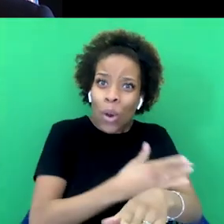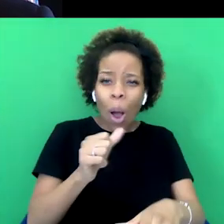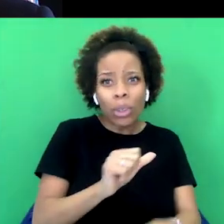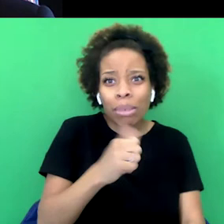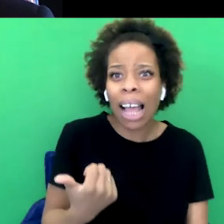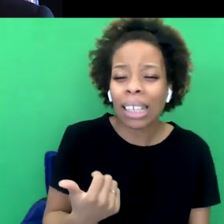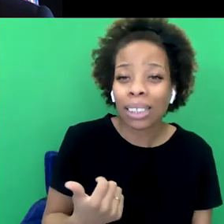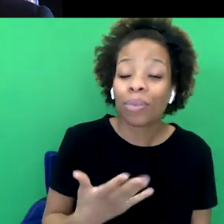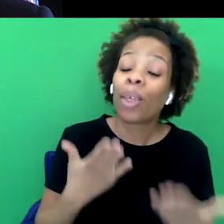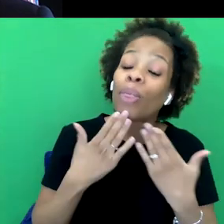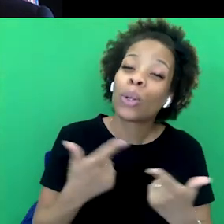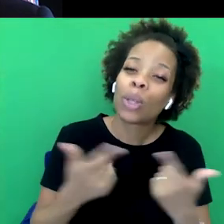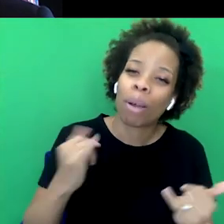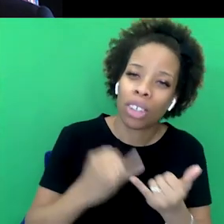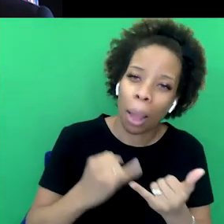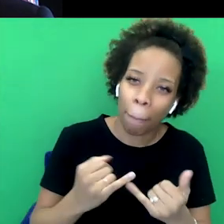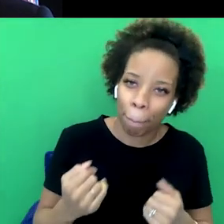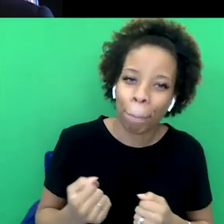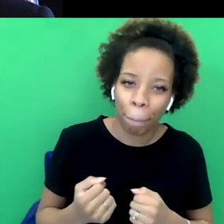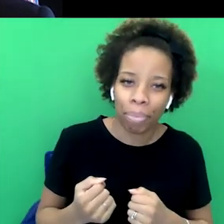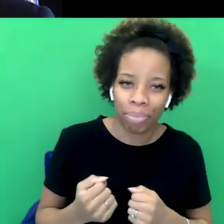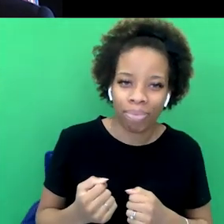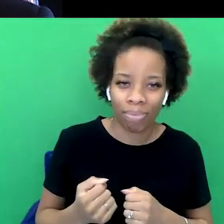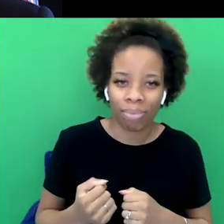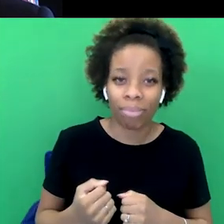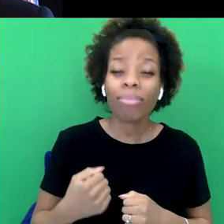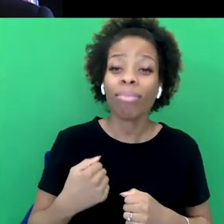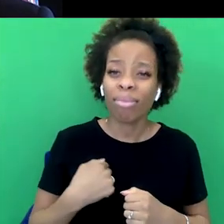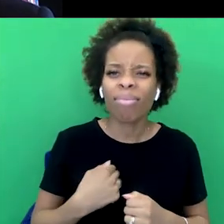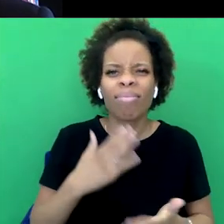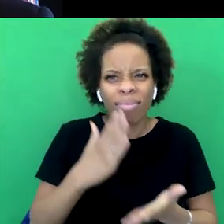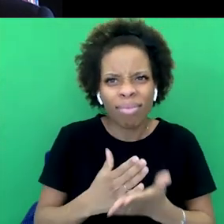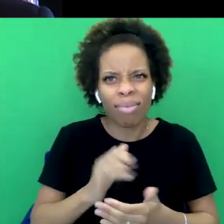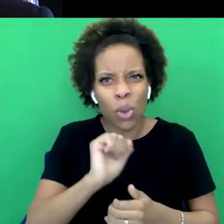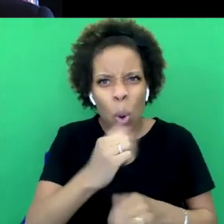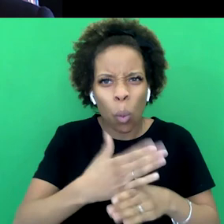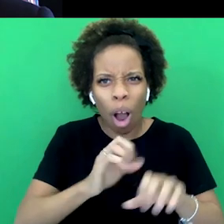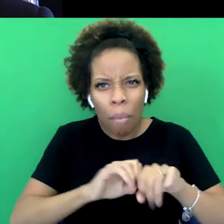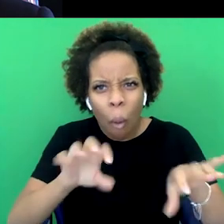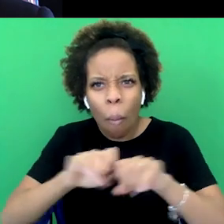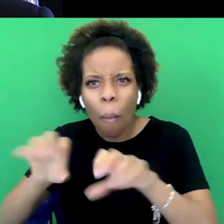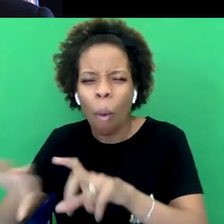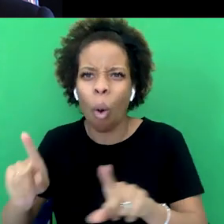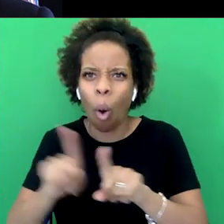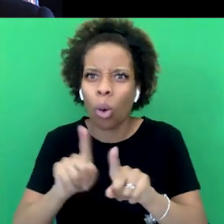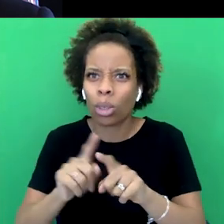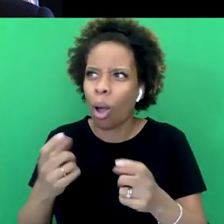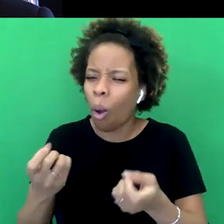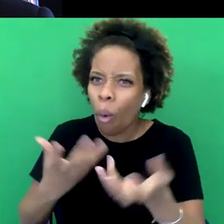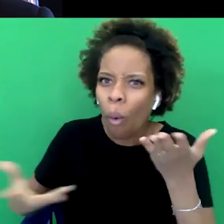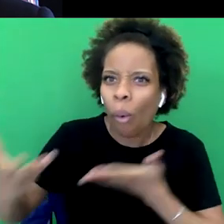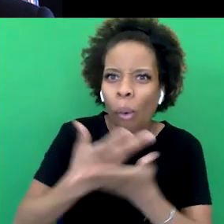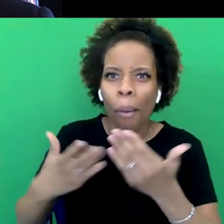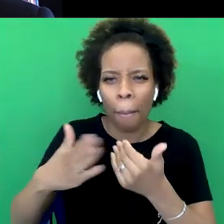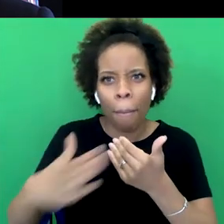Thank you so much, Sat Nam. We will, I'm sure, see and hear more of you soon as EmpowerLine continues to be a